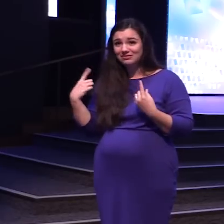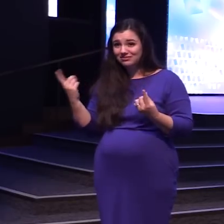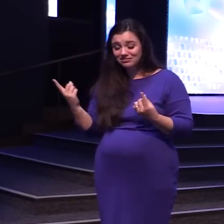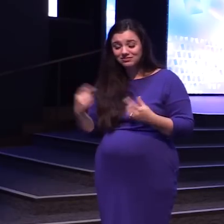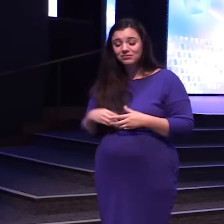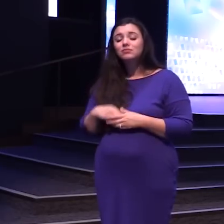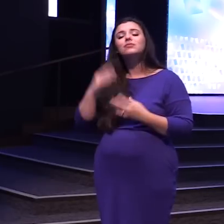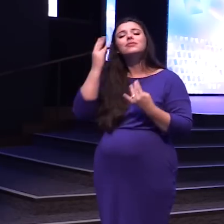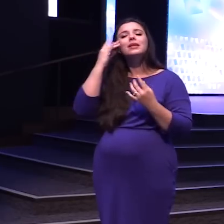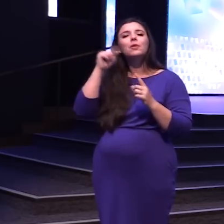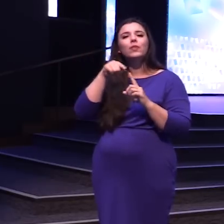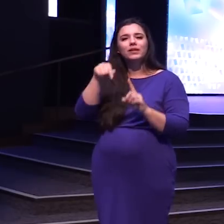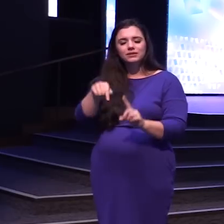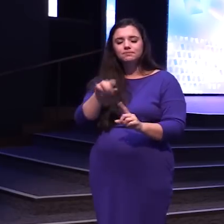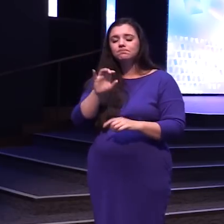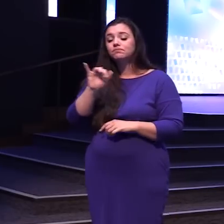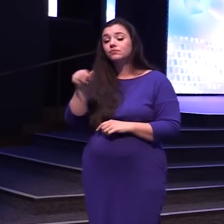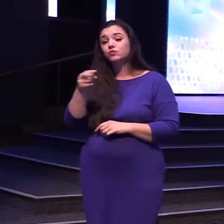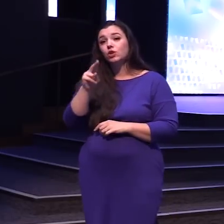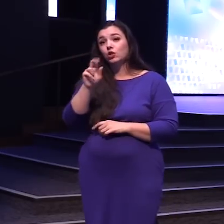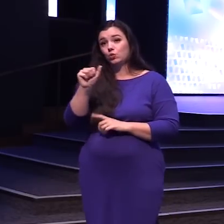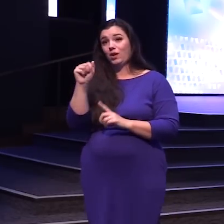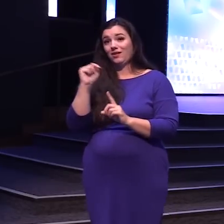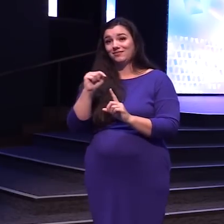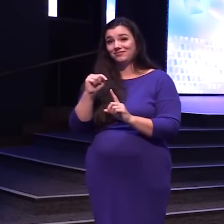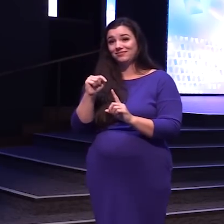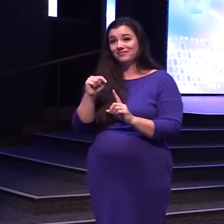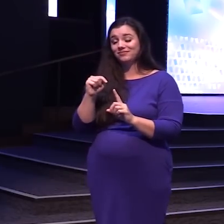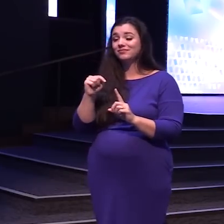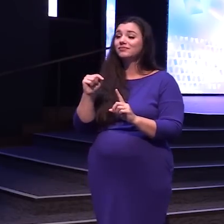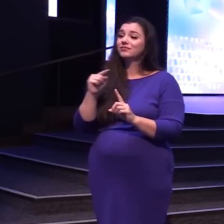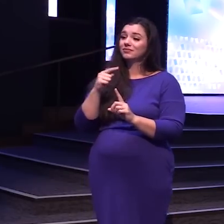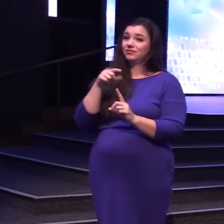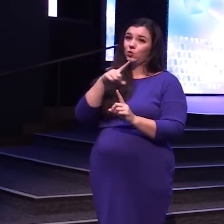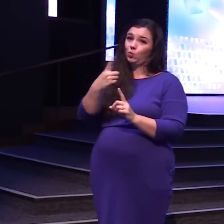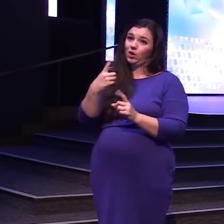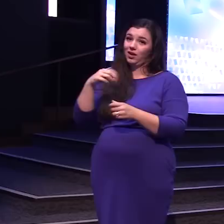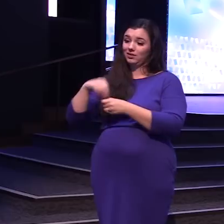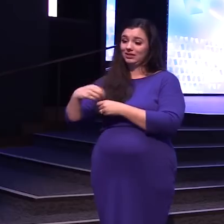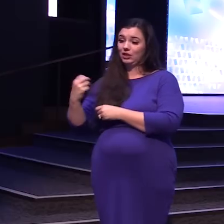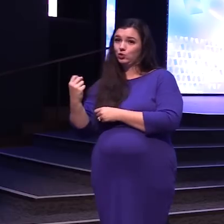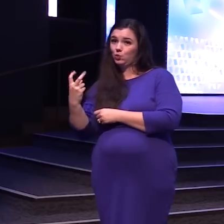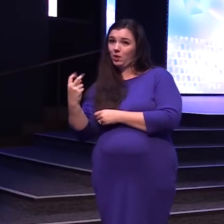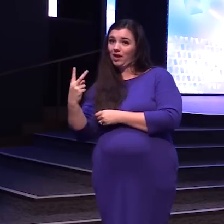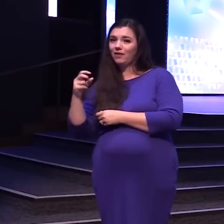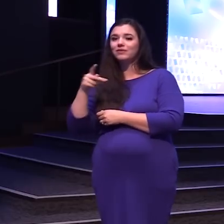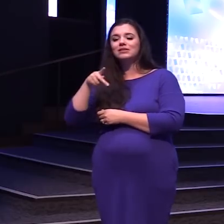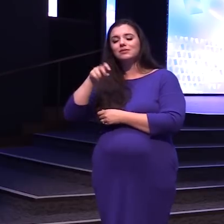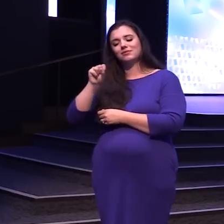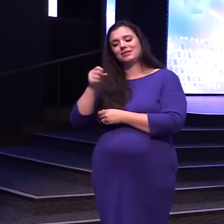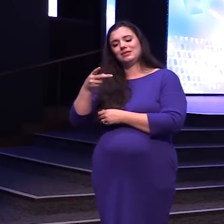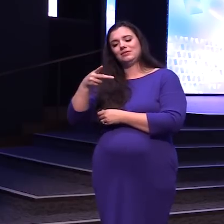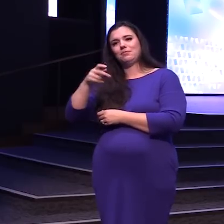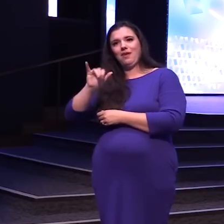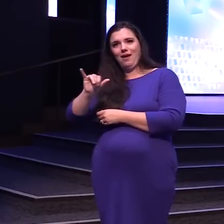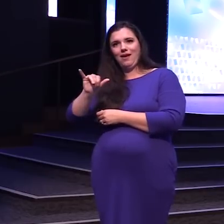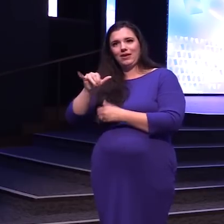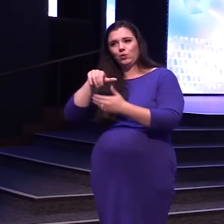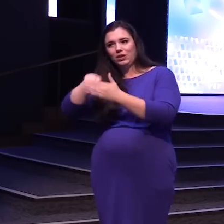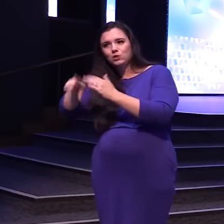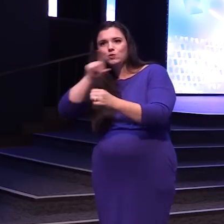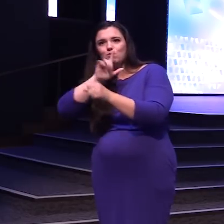Think about this Joshua Had been One of the twelve Spies To go into The promised land